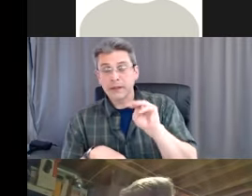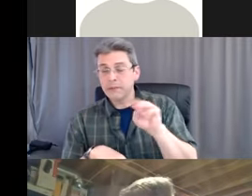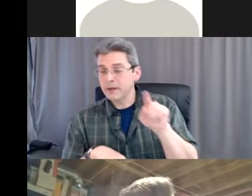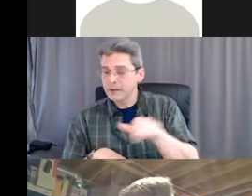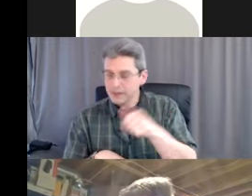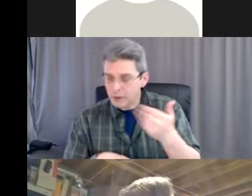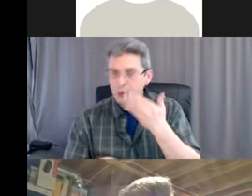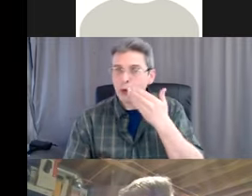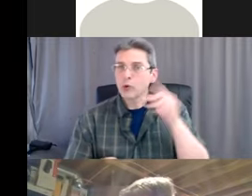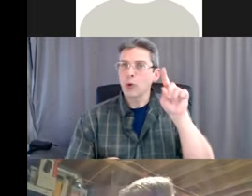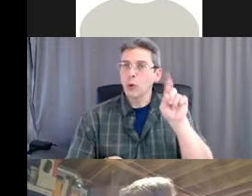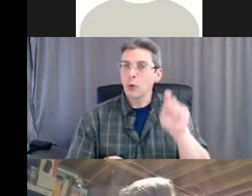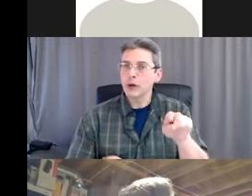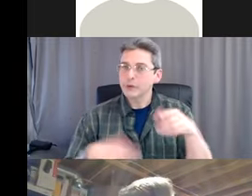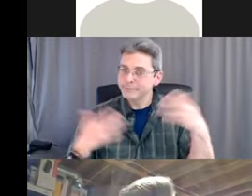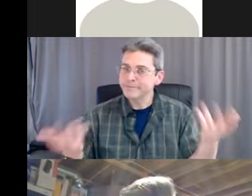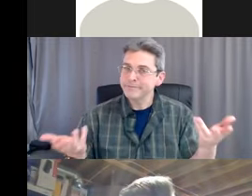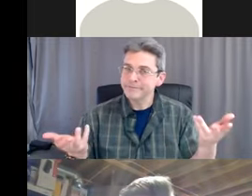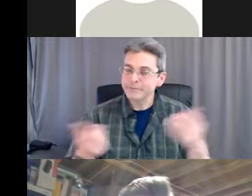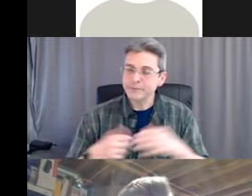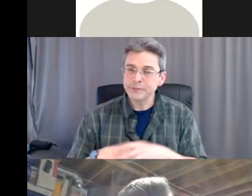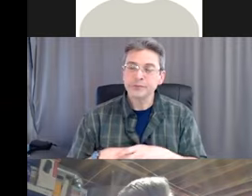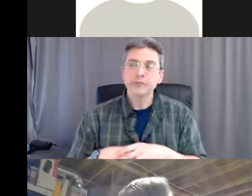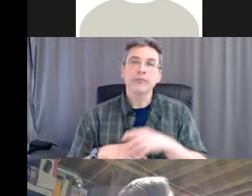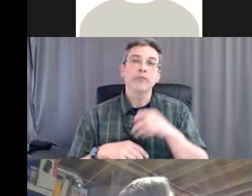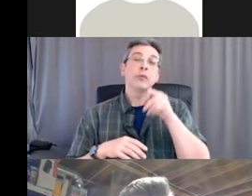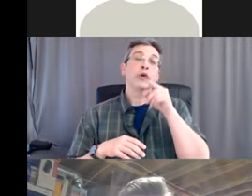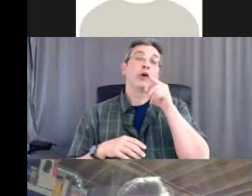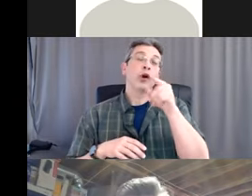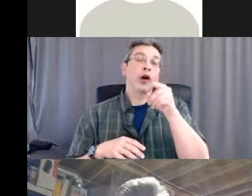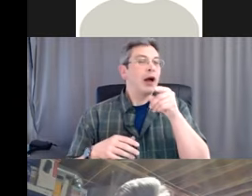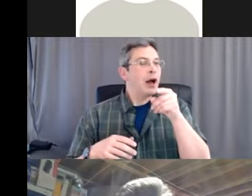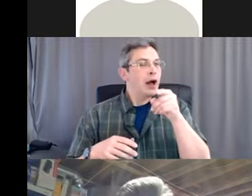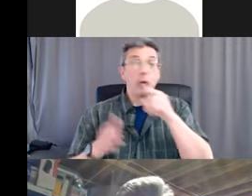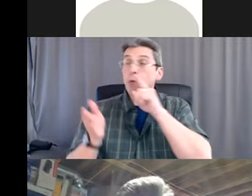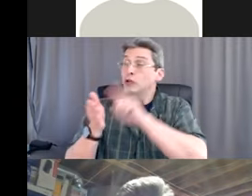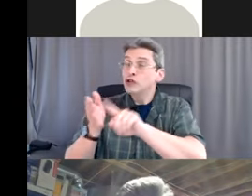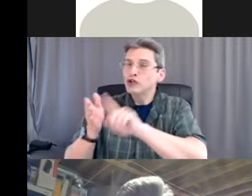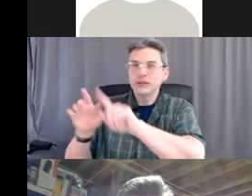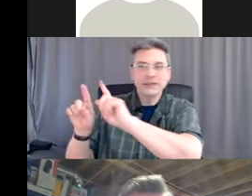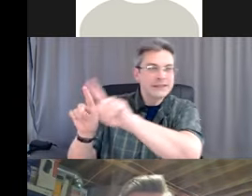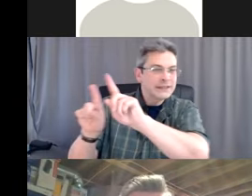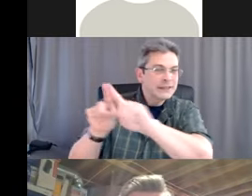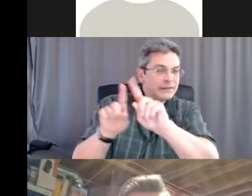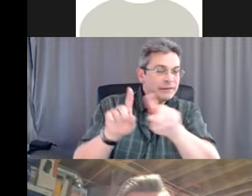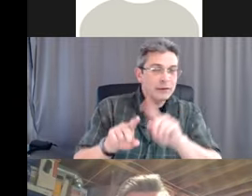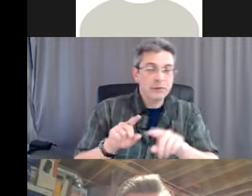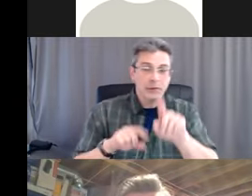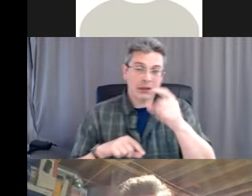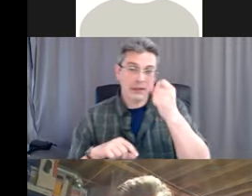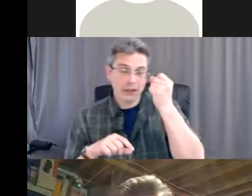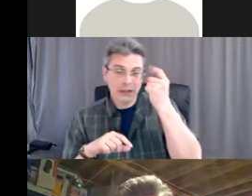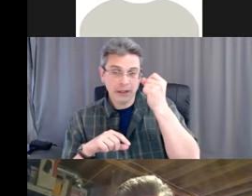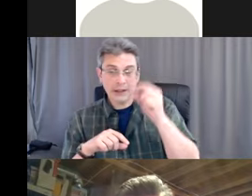masking is designed as a level one mask at 95%